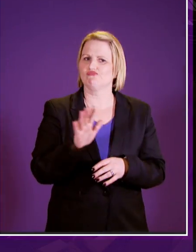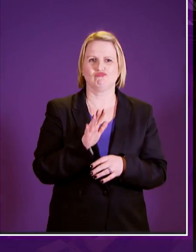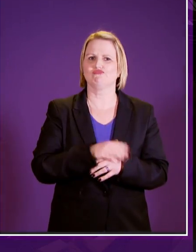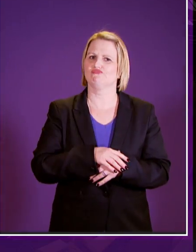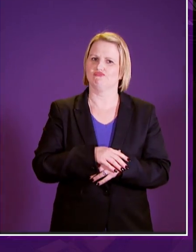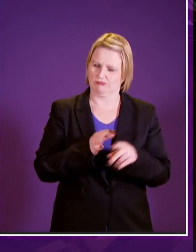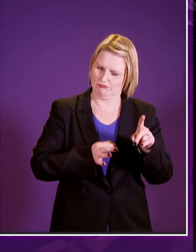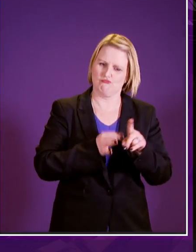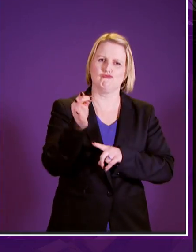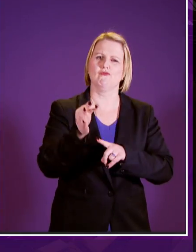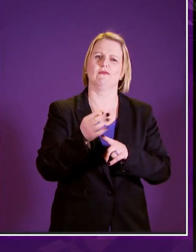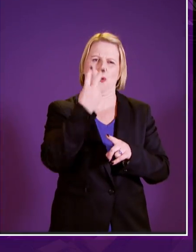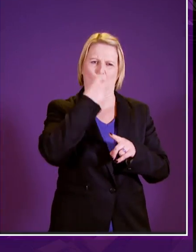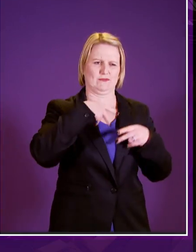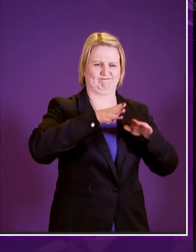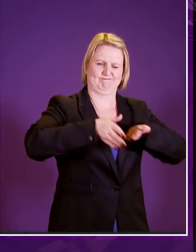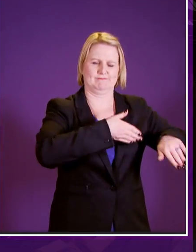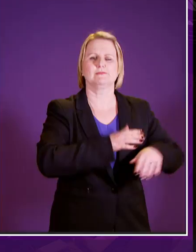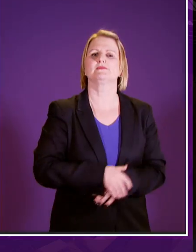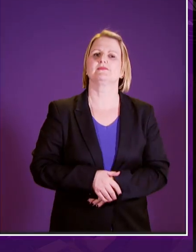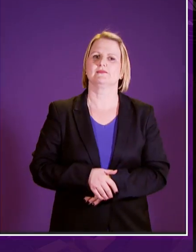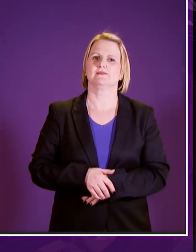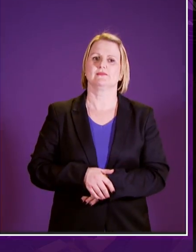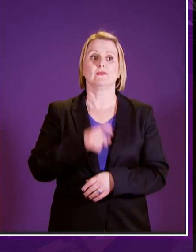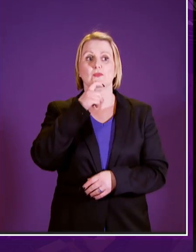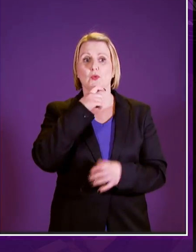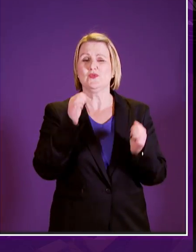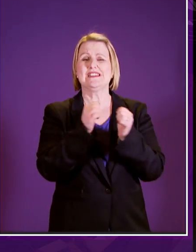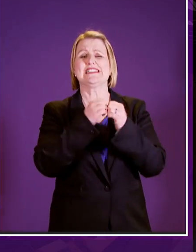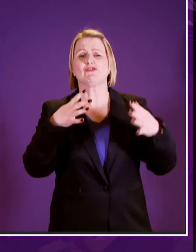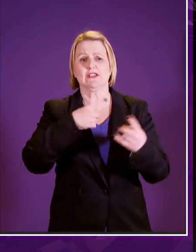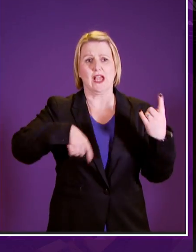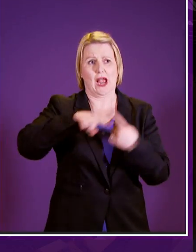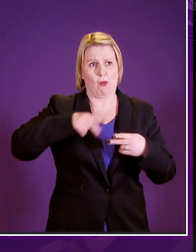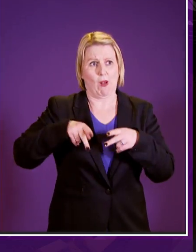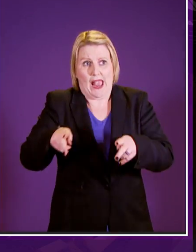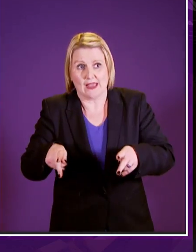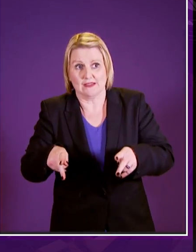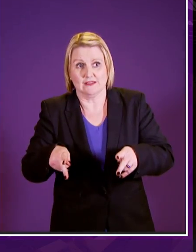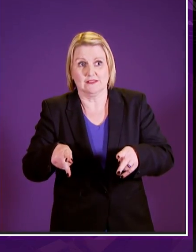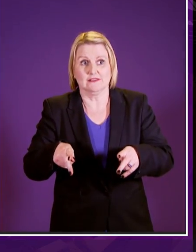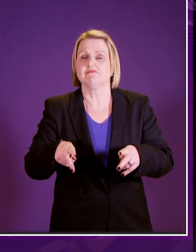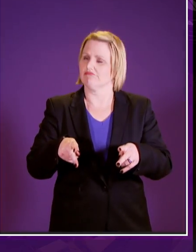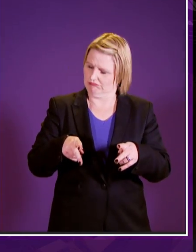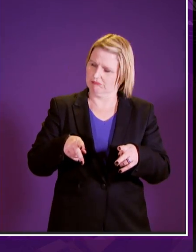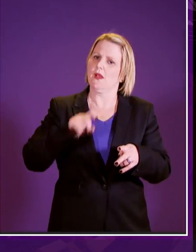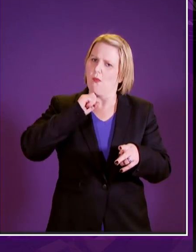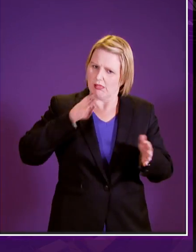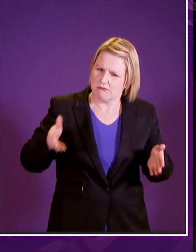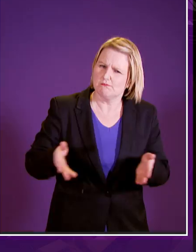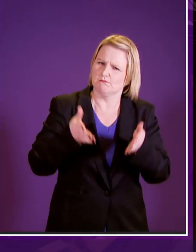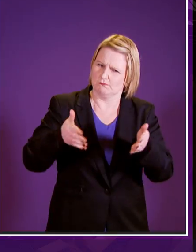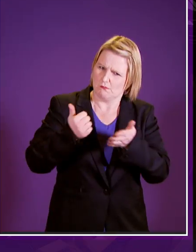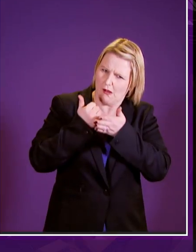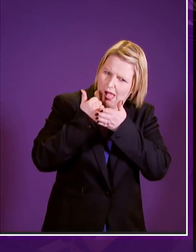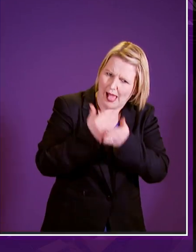current system and if people disagree with our decisions rather than making things more difficult we will help them to make an